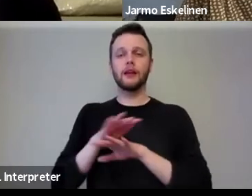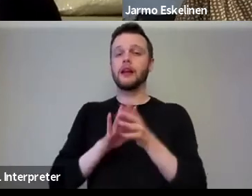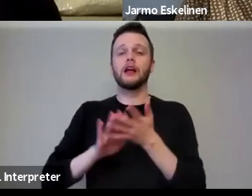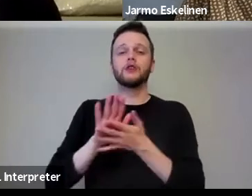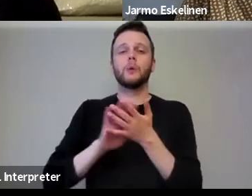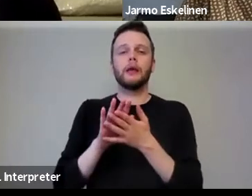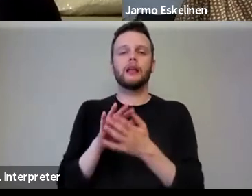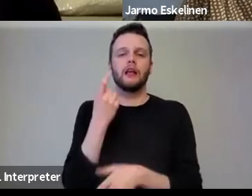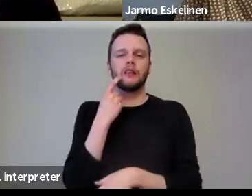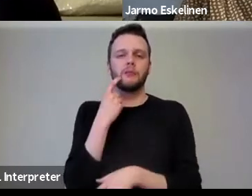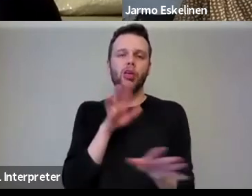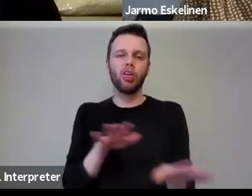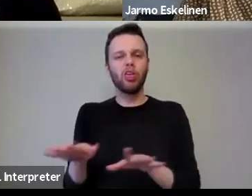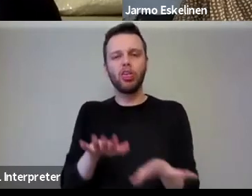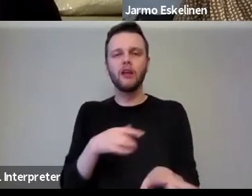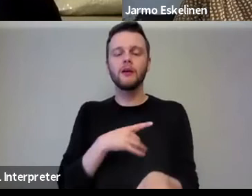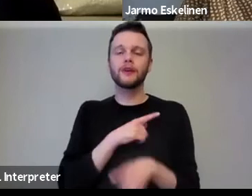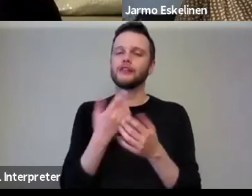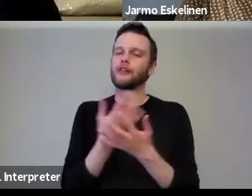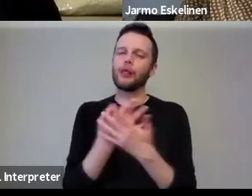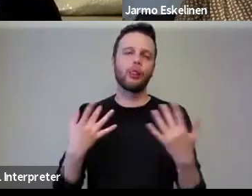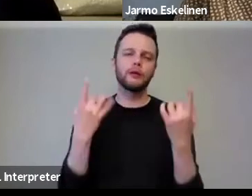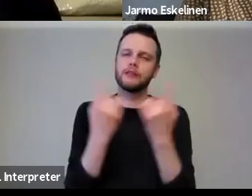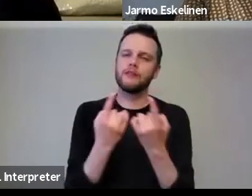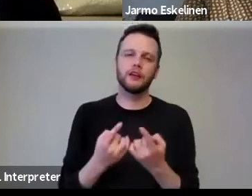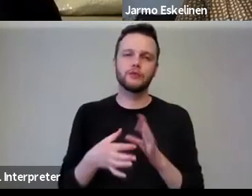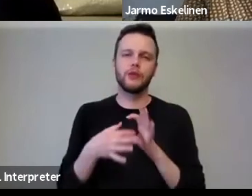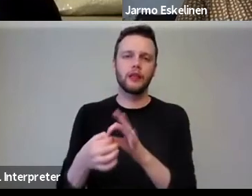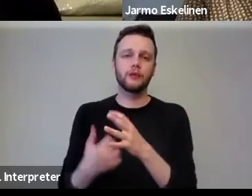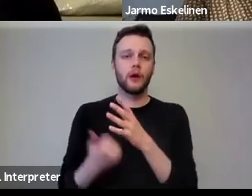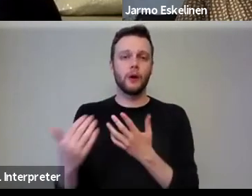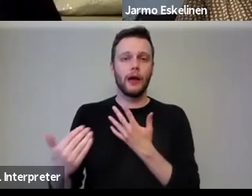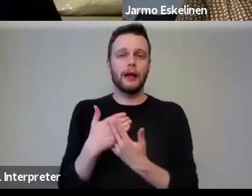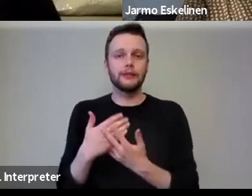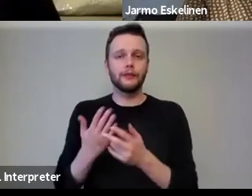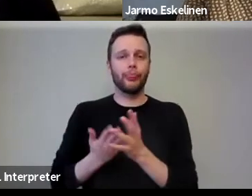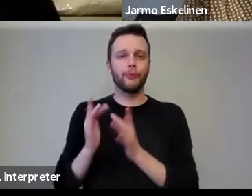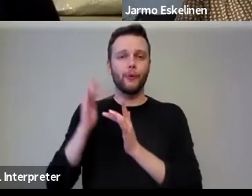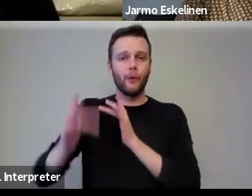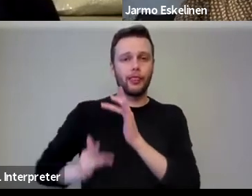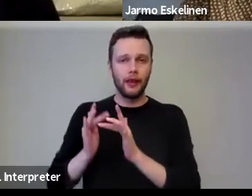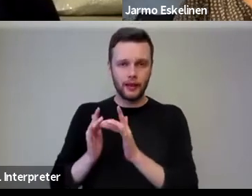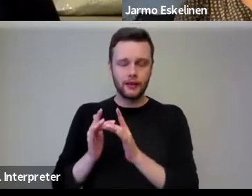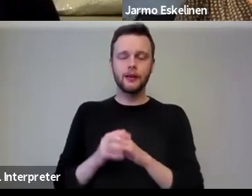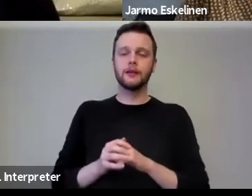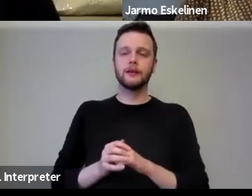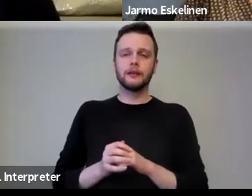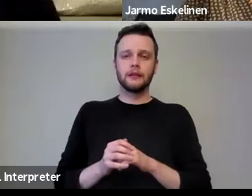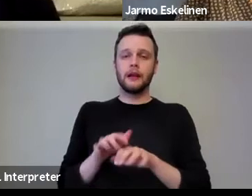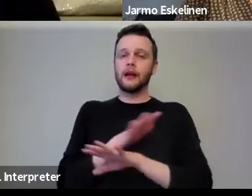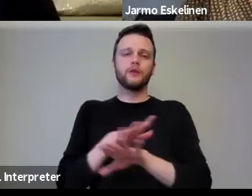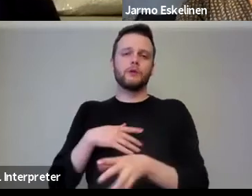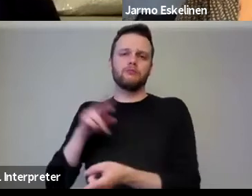simplistic way, because there are all sorts of issues of gaining access through a digital means. And I don't want to, um, minimize